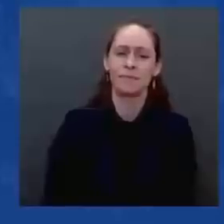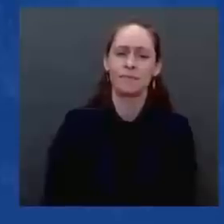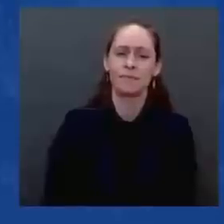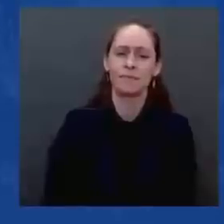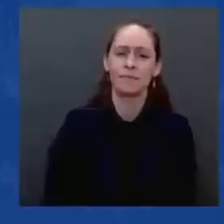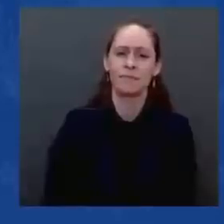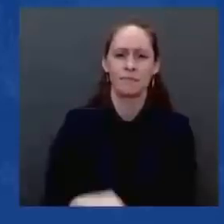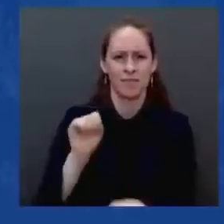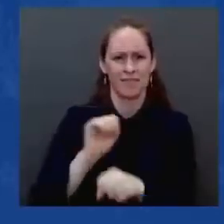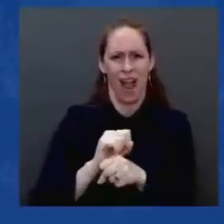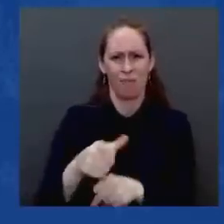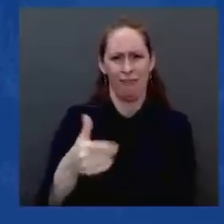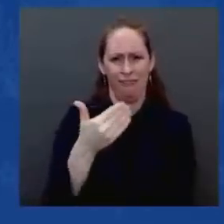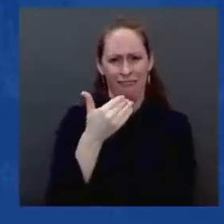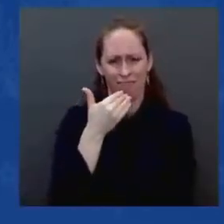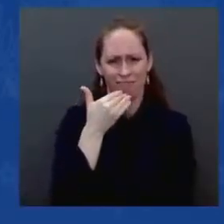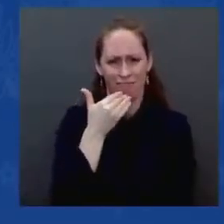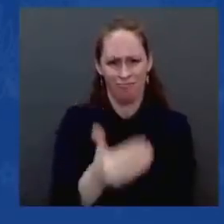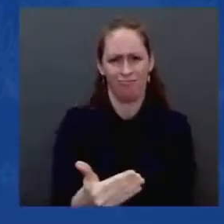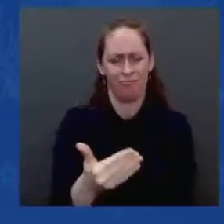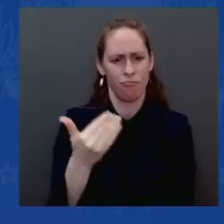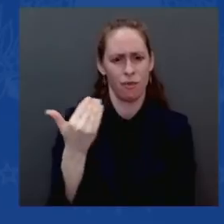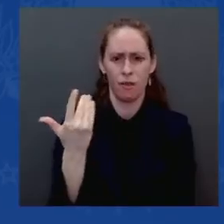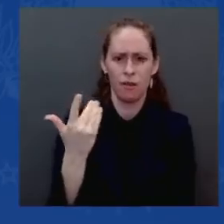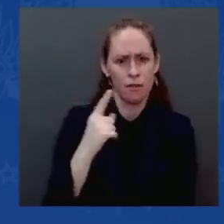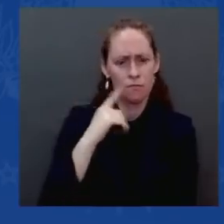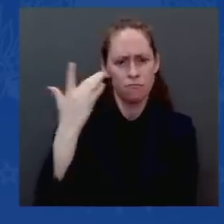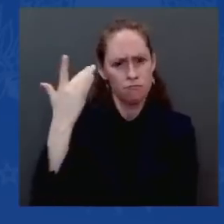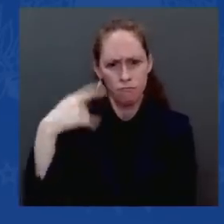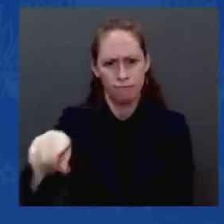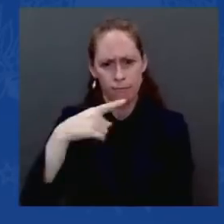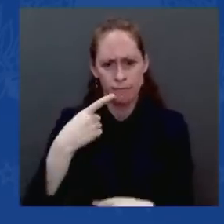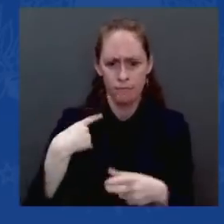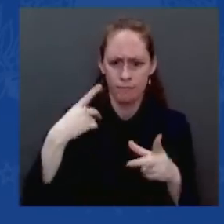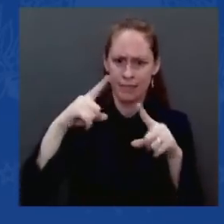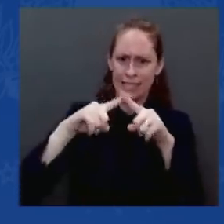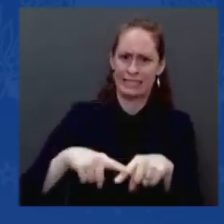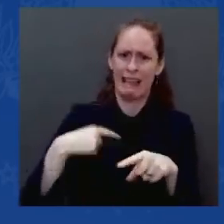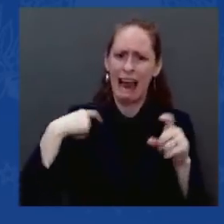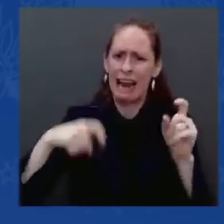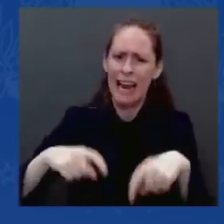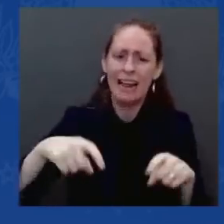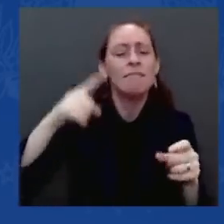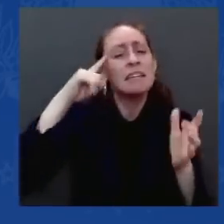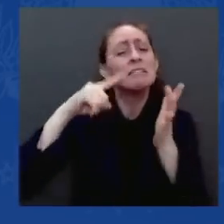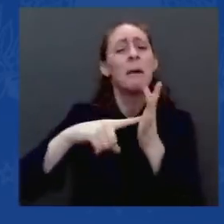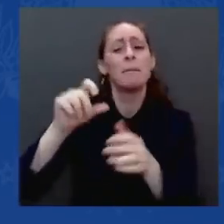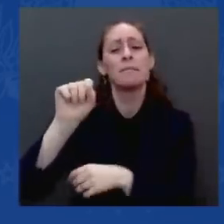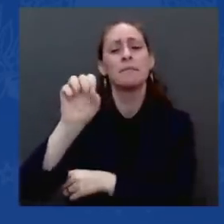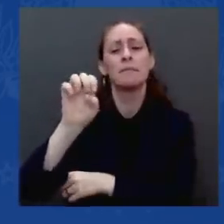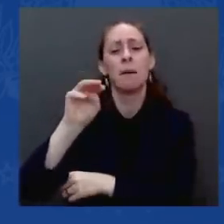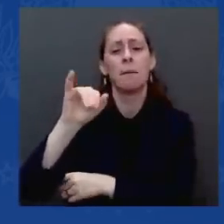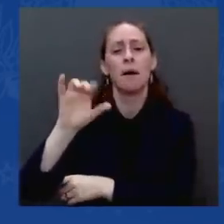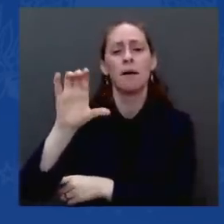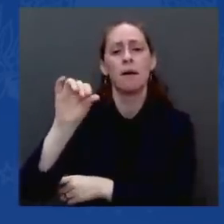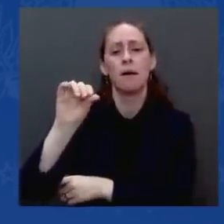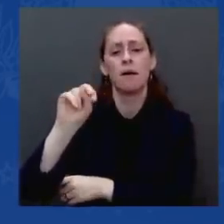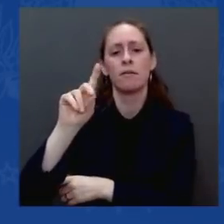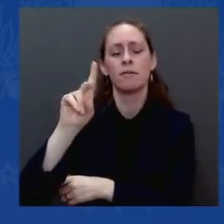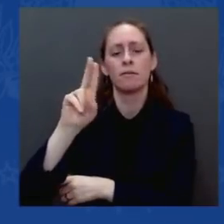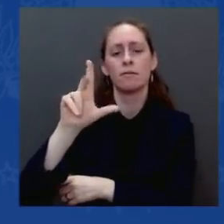The Semiconductors are, though, all know, they're small computer chips that power virtually everything in everyday life. And they